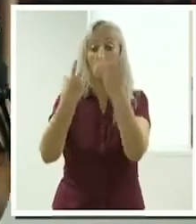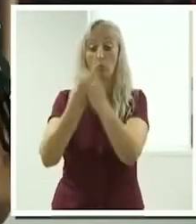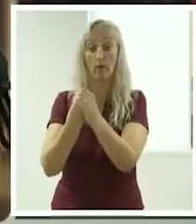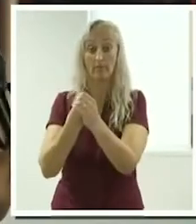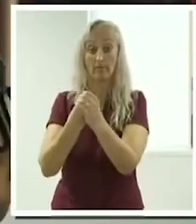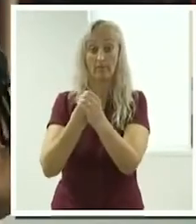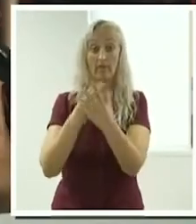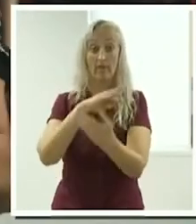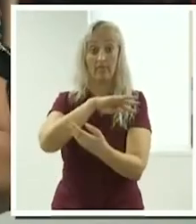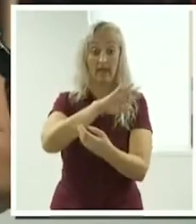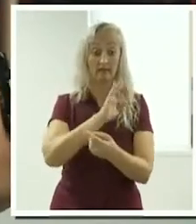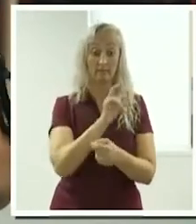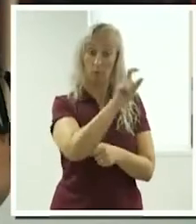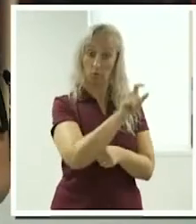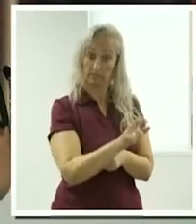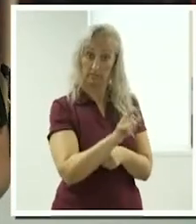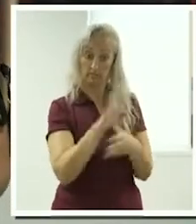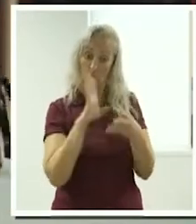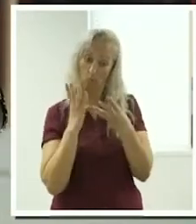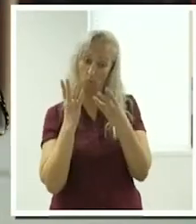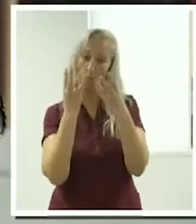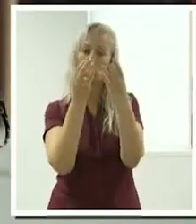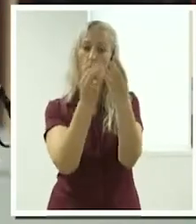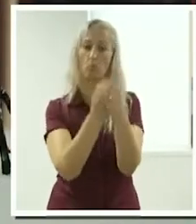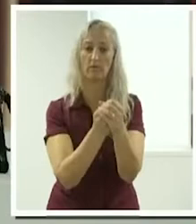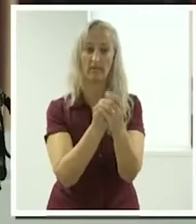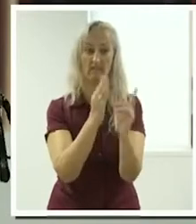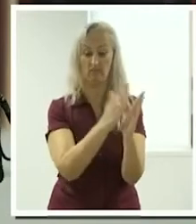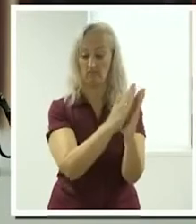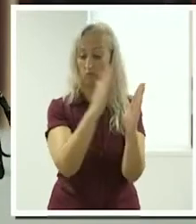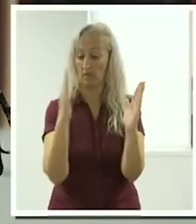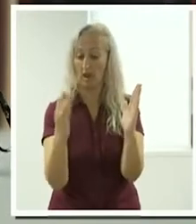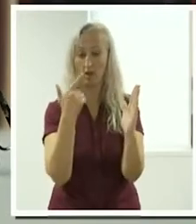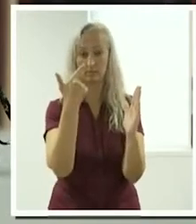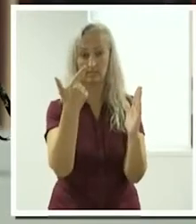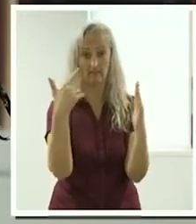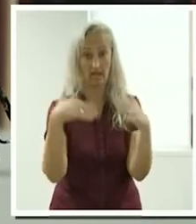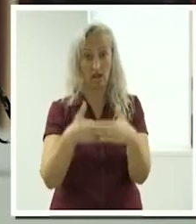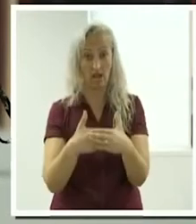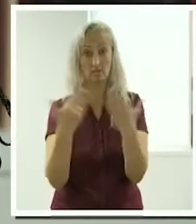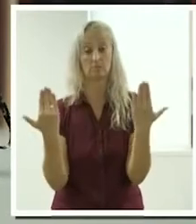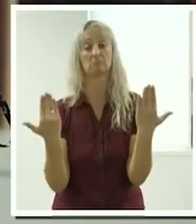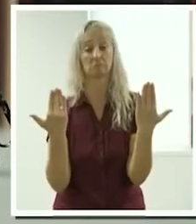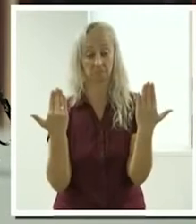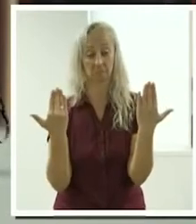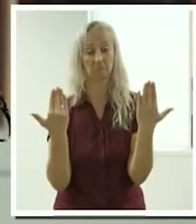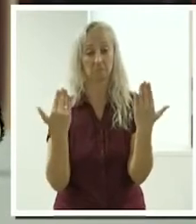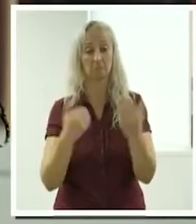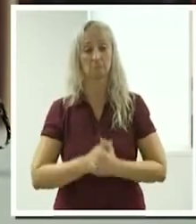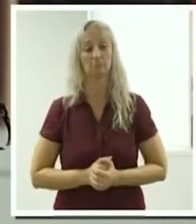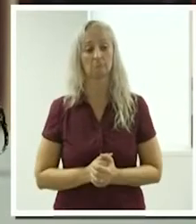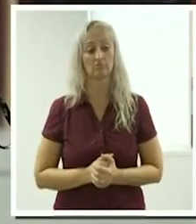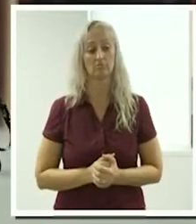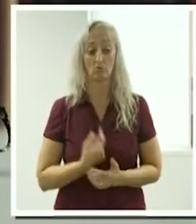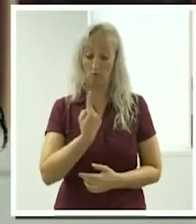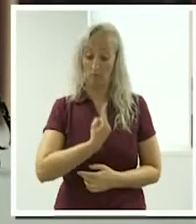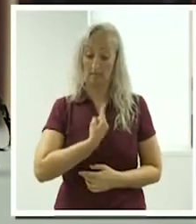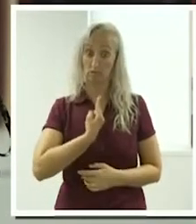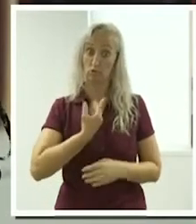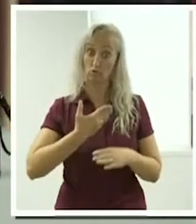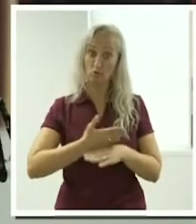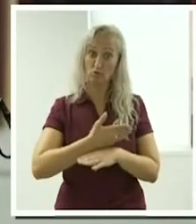member for the seven days that I was there. So, being a sole trader,